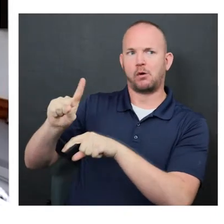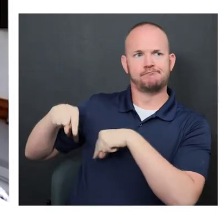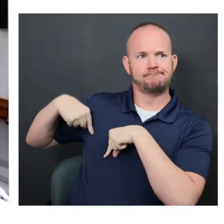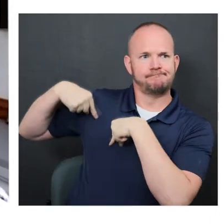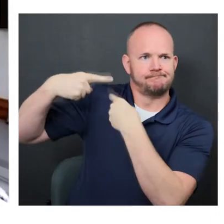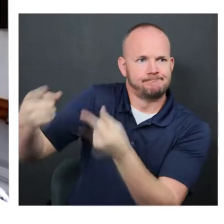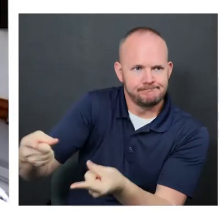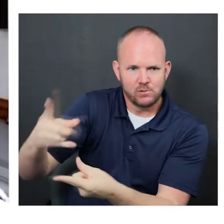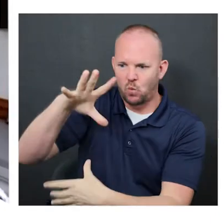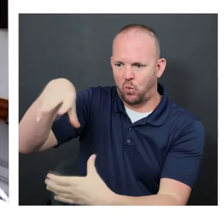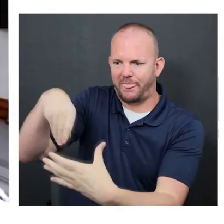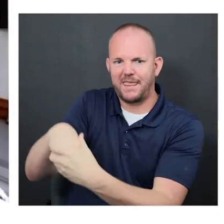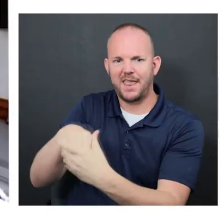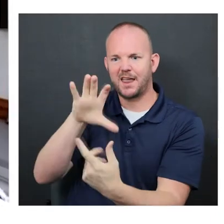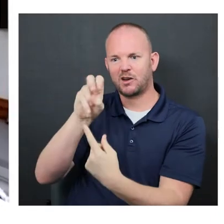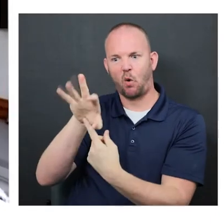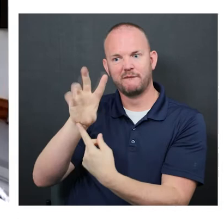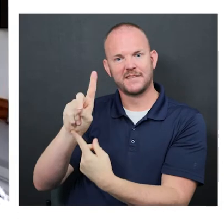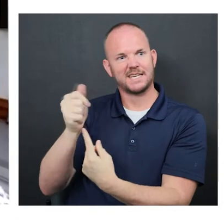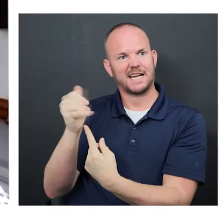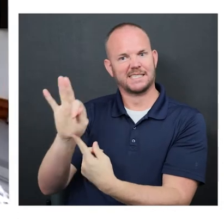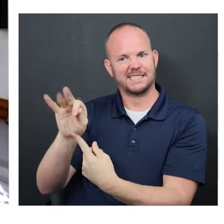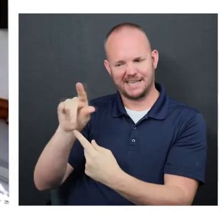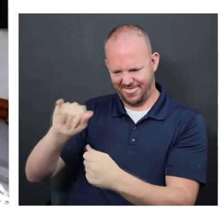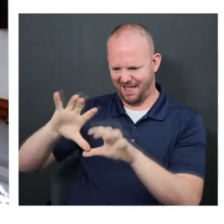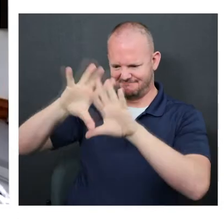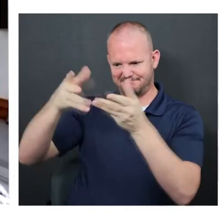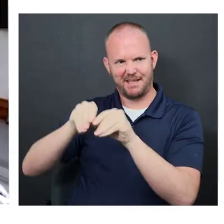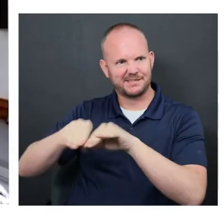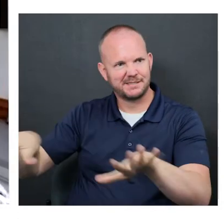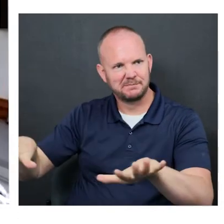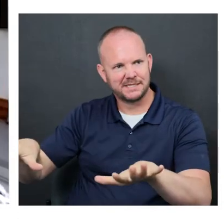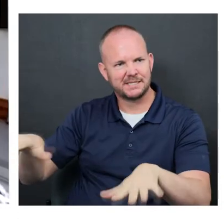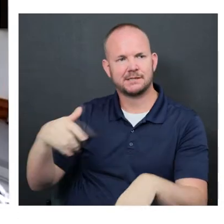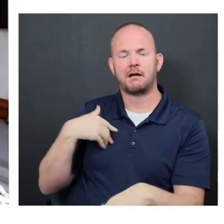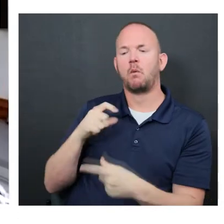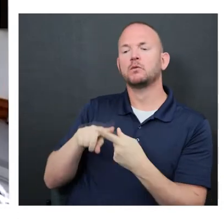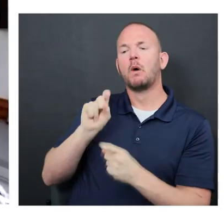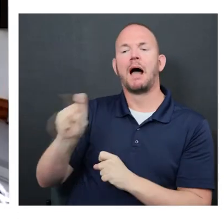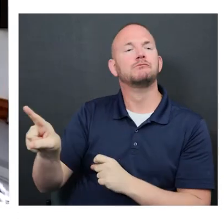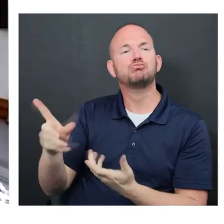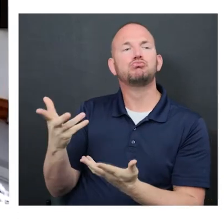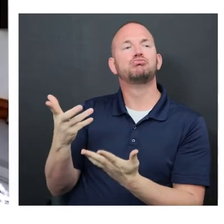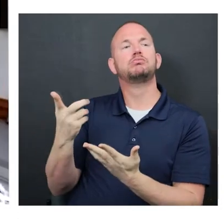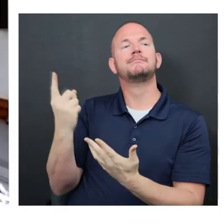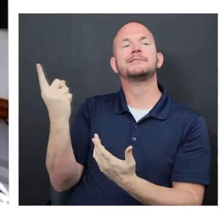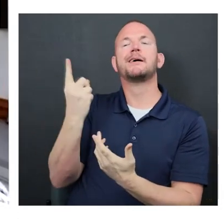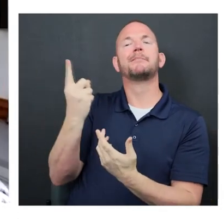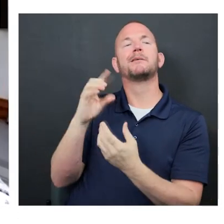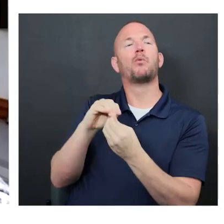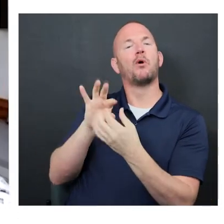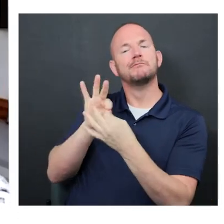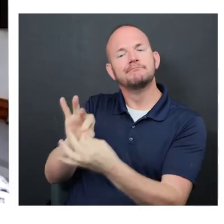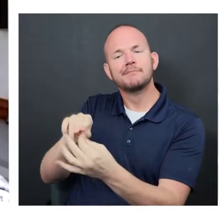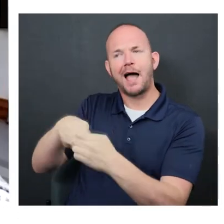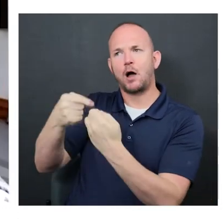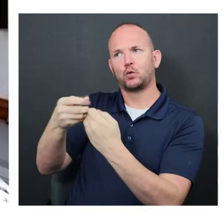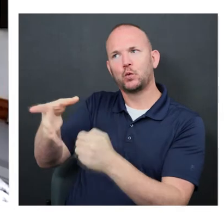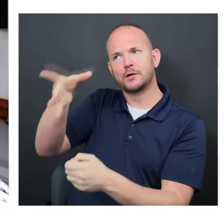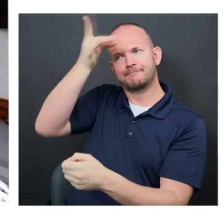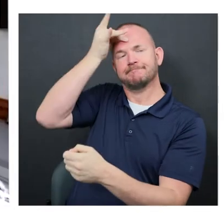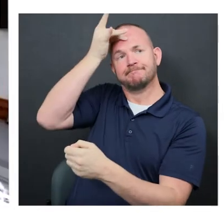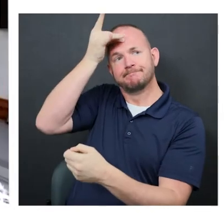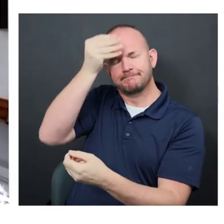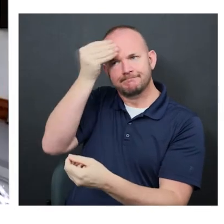during the COVID initial outbreak and wanted to ask you what are some of the lessons learned